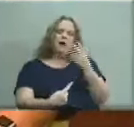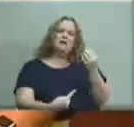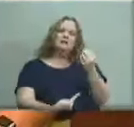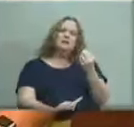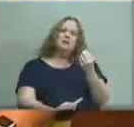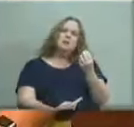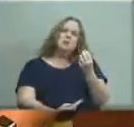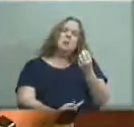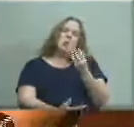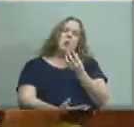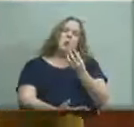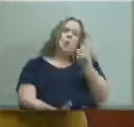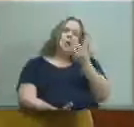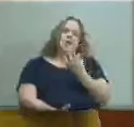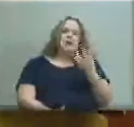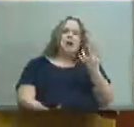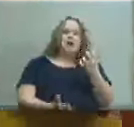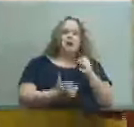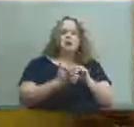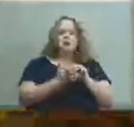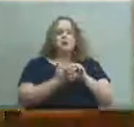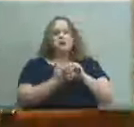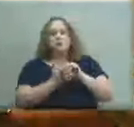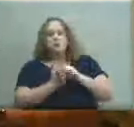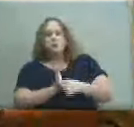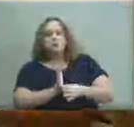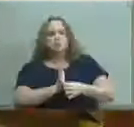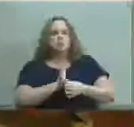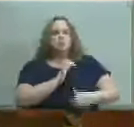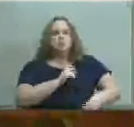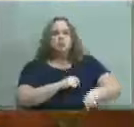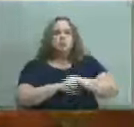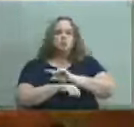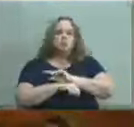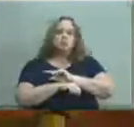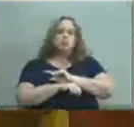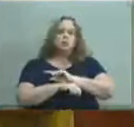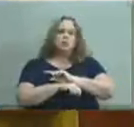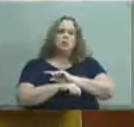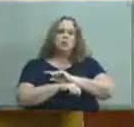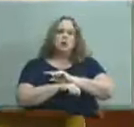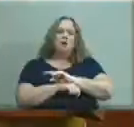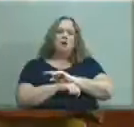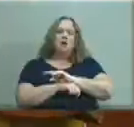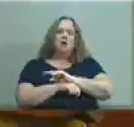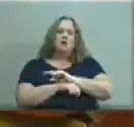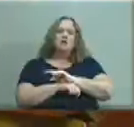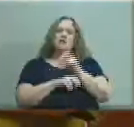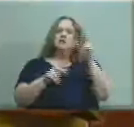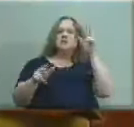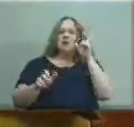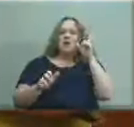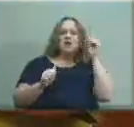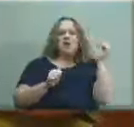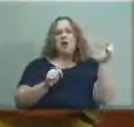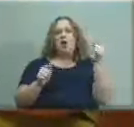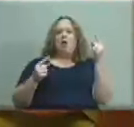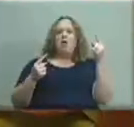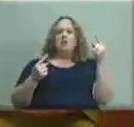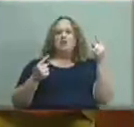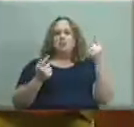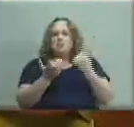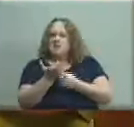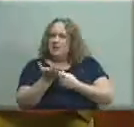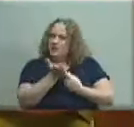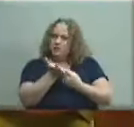impress upon you you've gotten all the information you've heard all of the arguments but the thing for me